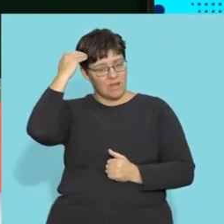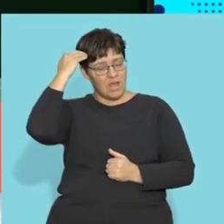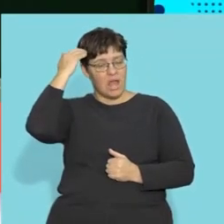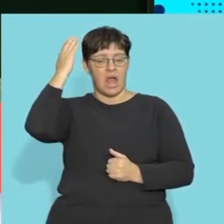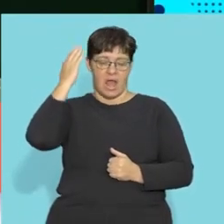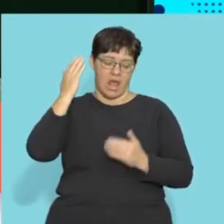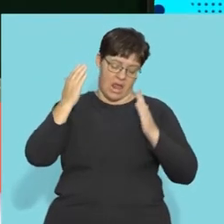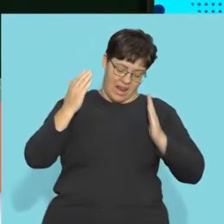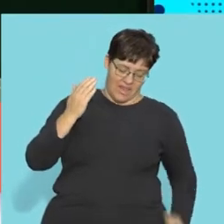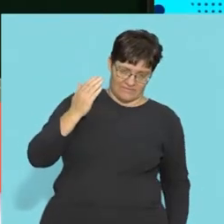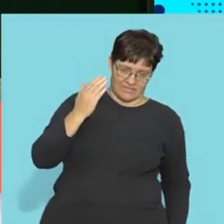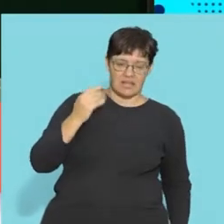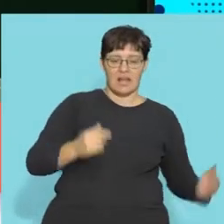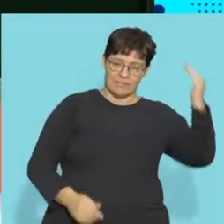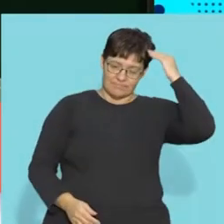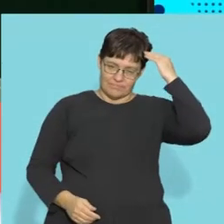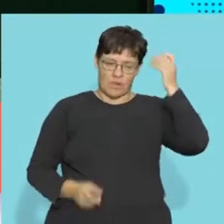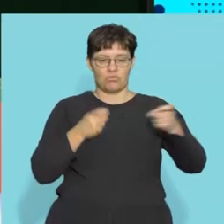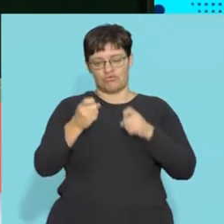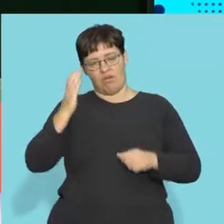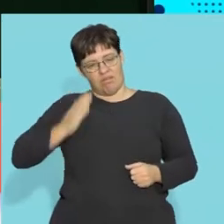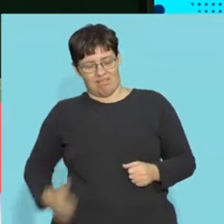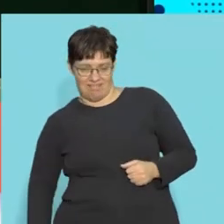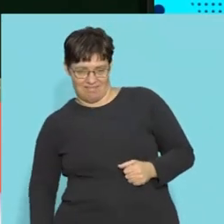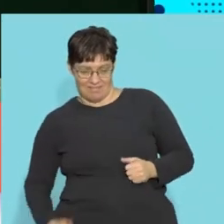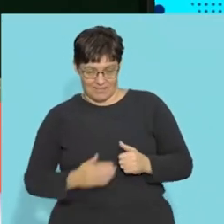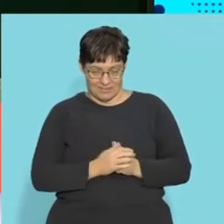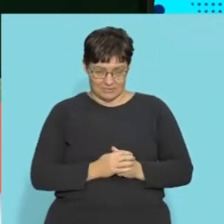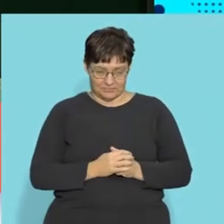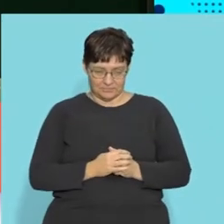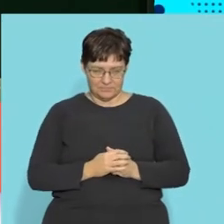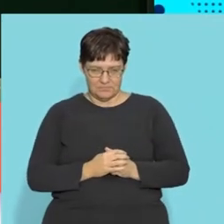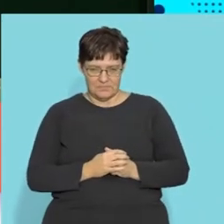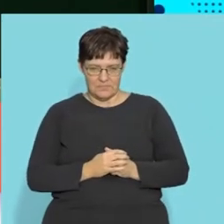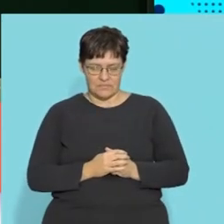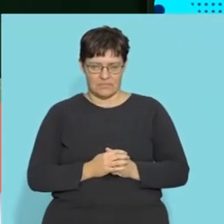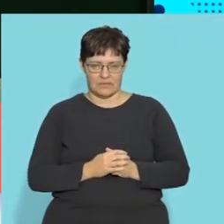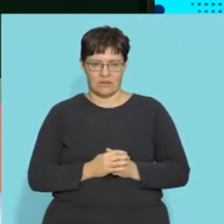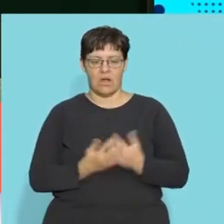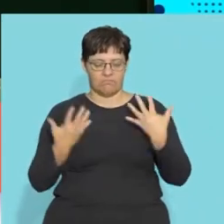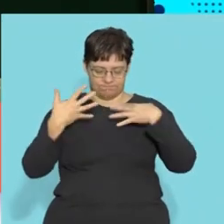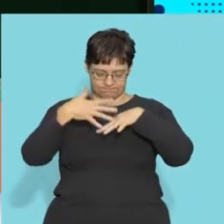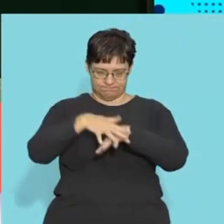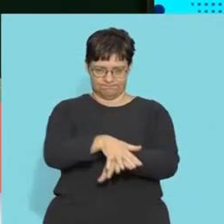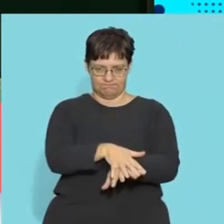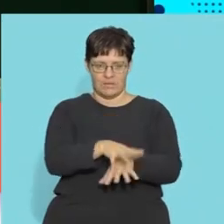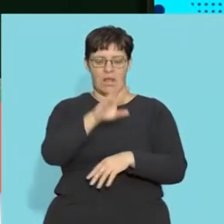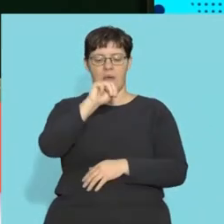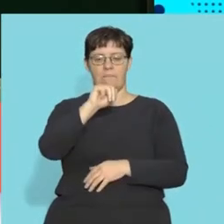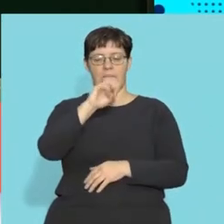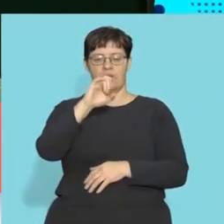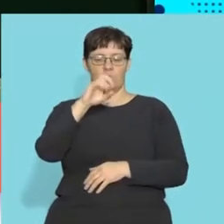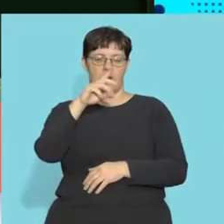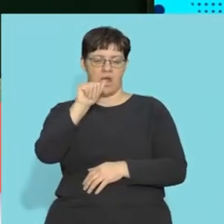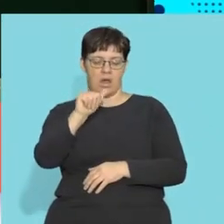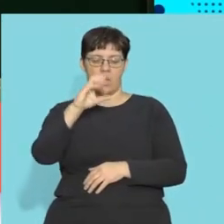controls your left side of your body and your left hand hemisphere controls the right side of your body and the nerves cross over